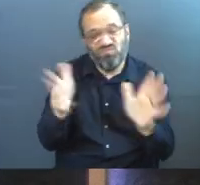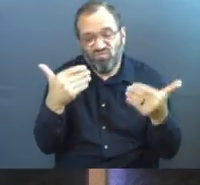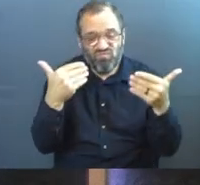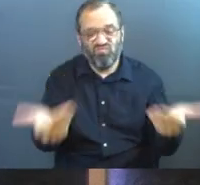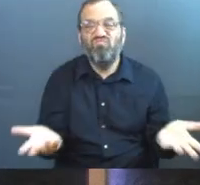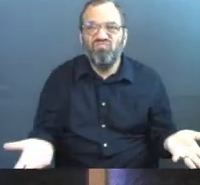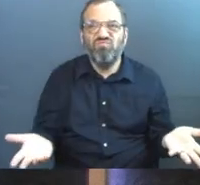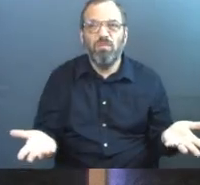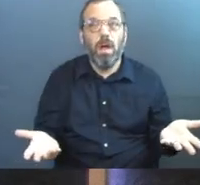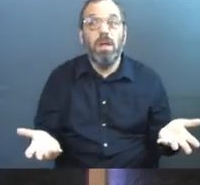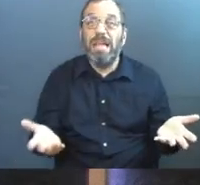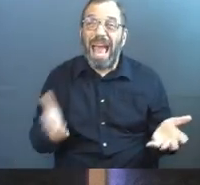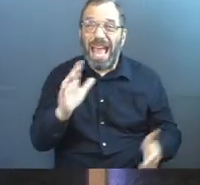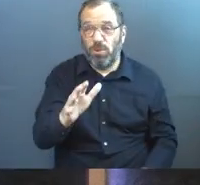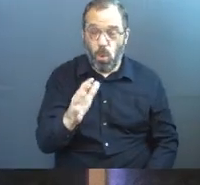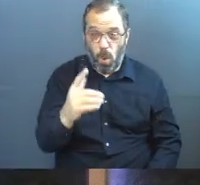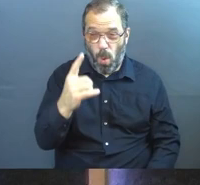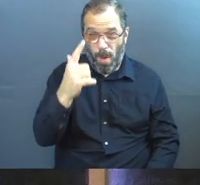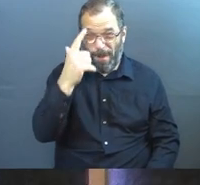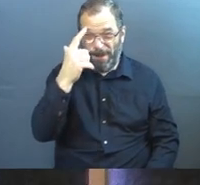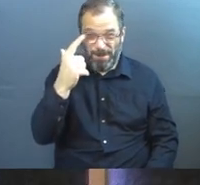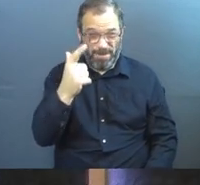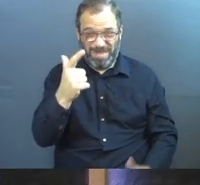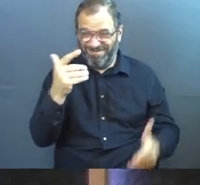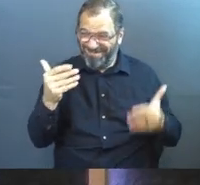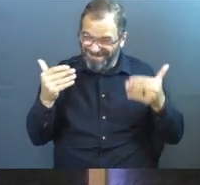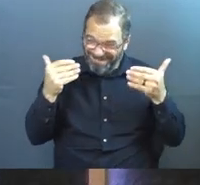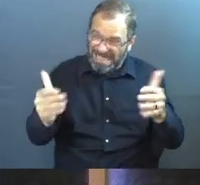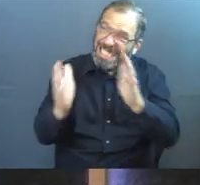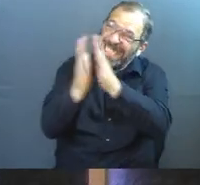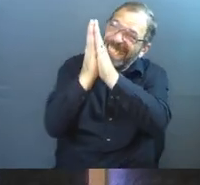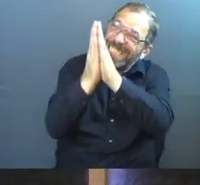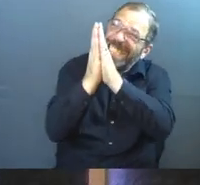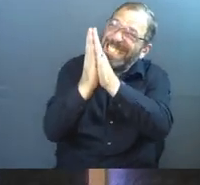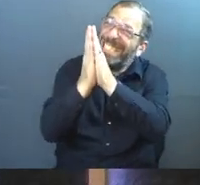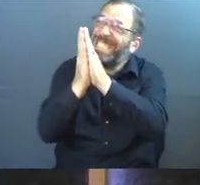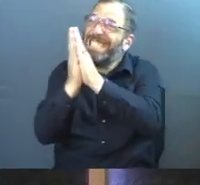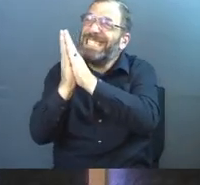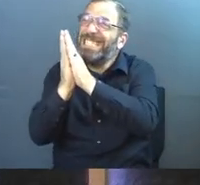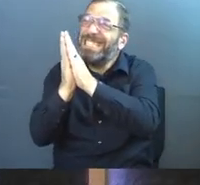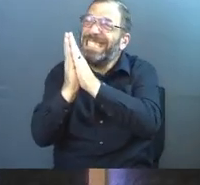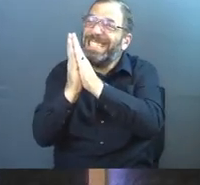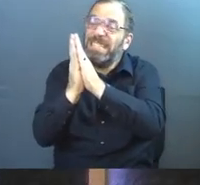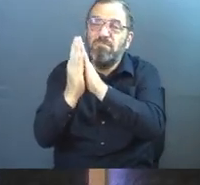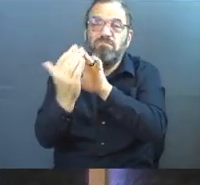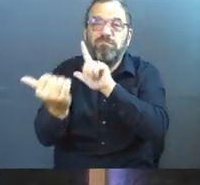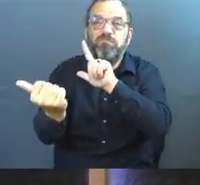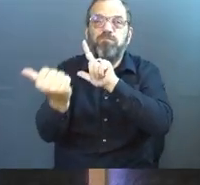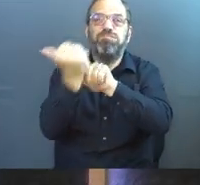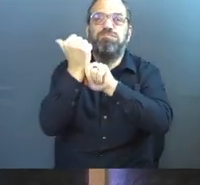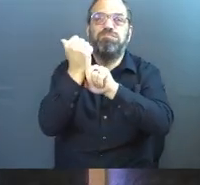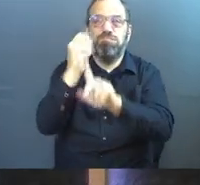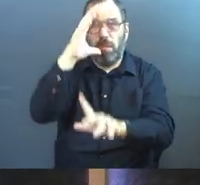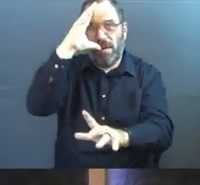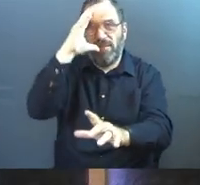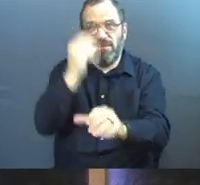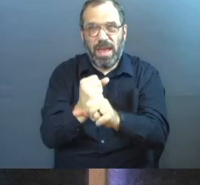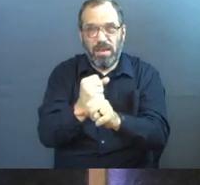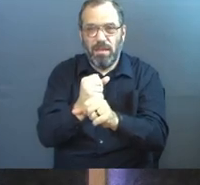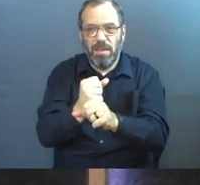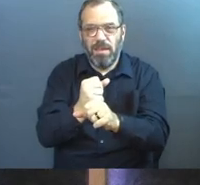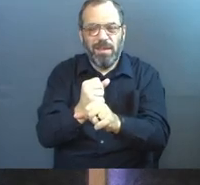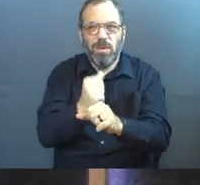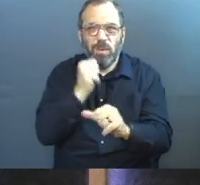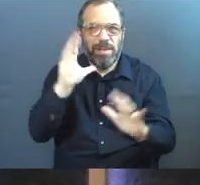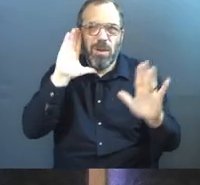on. And in our very quick moving on, after we've asked God for something, it betrays a lack of faith in us that